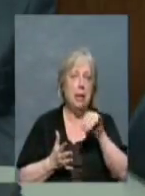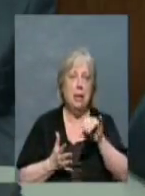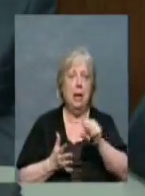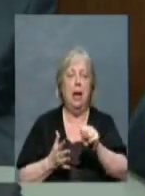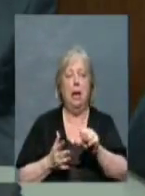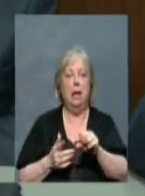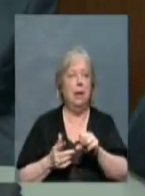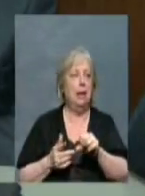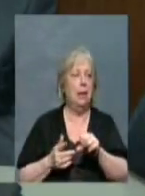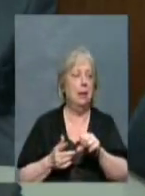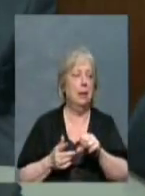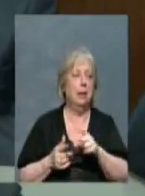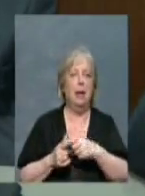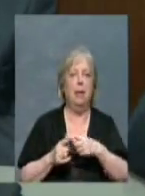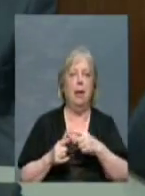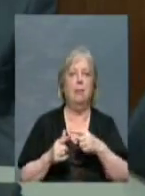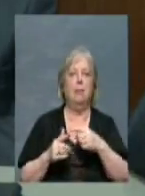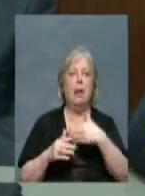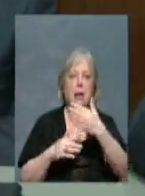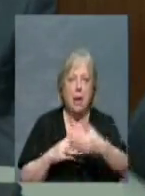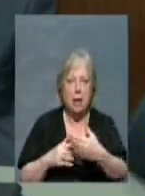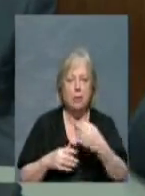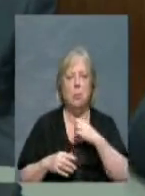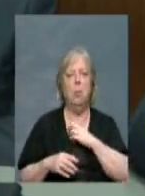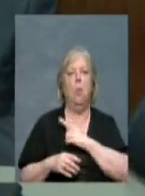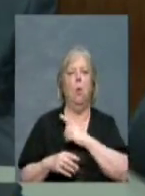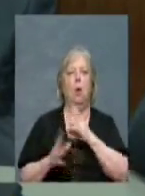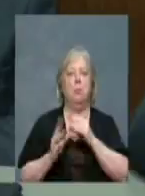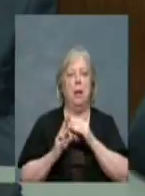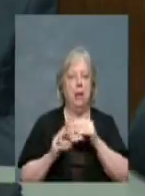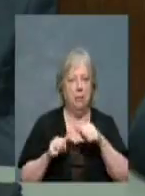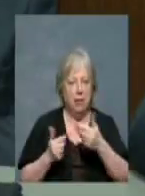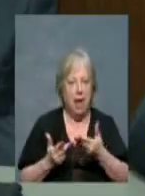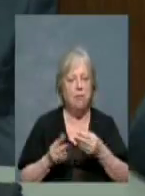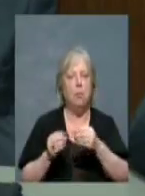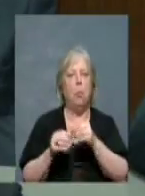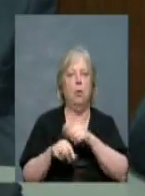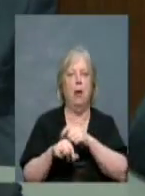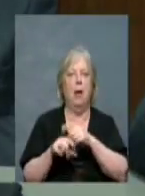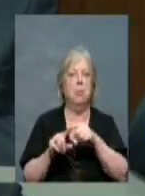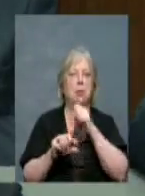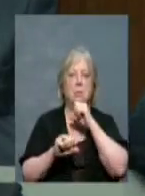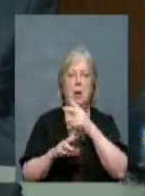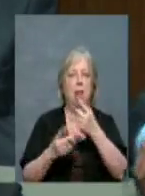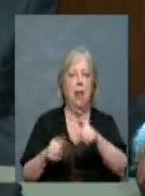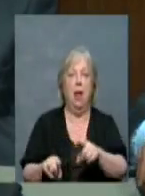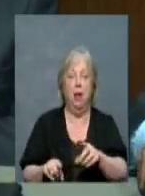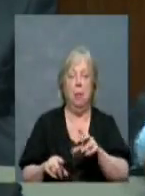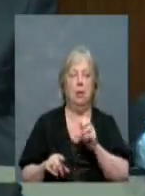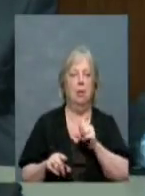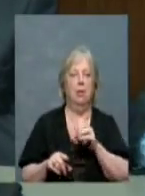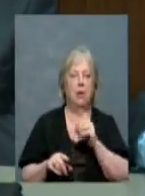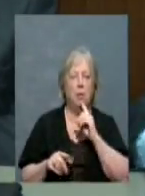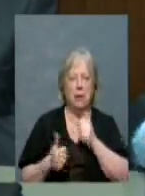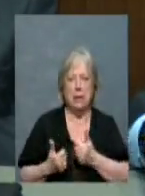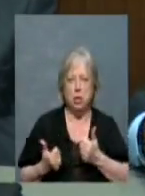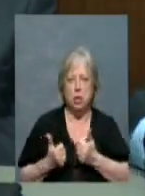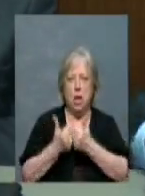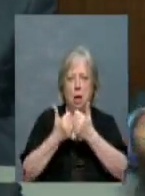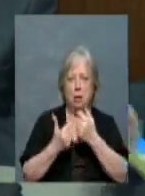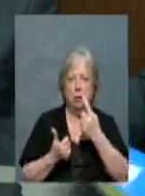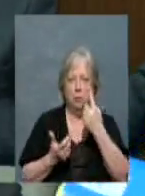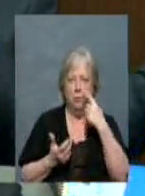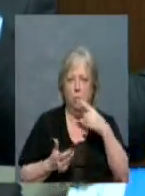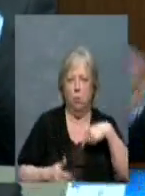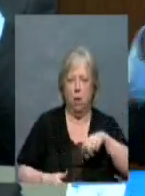to have another one at our next board meeting. We gave them more time, and they haven't done anything. So it's a challenge for us in